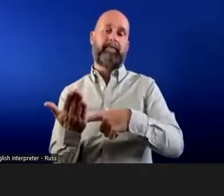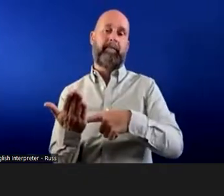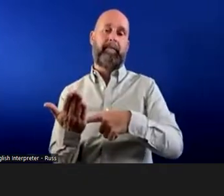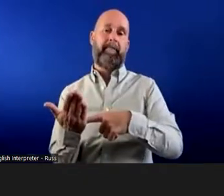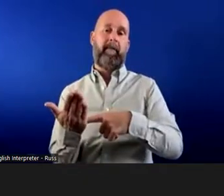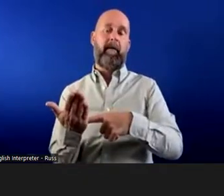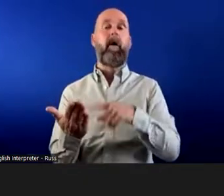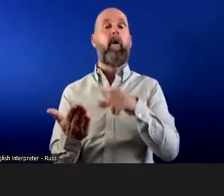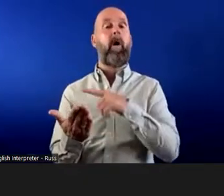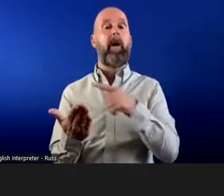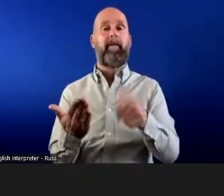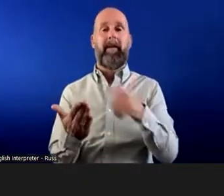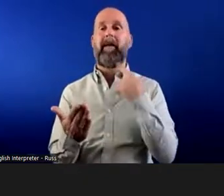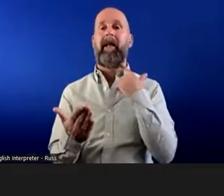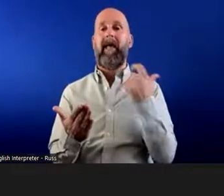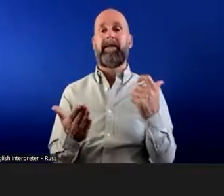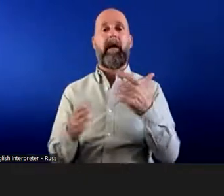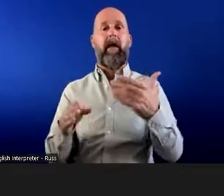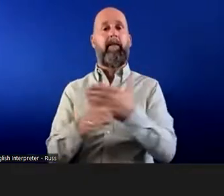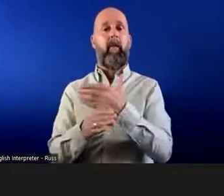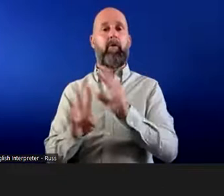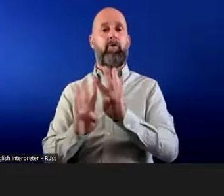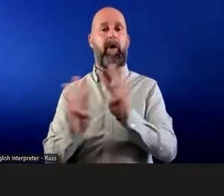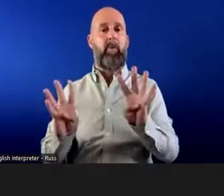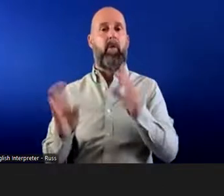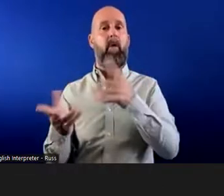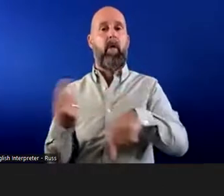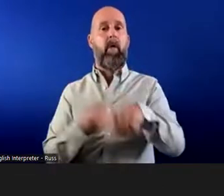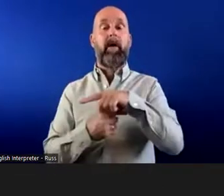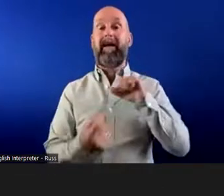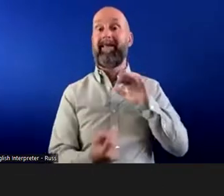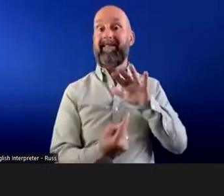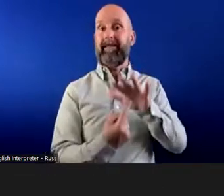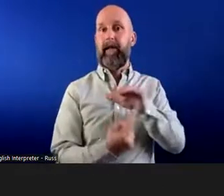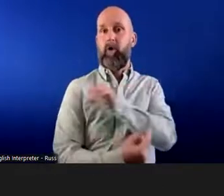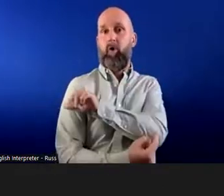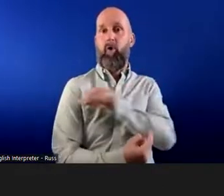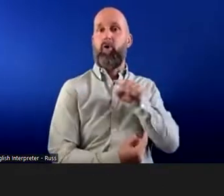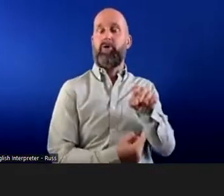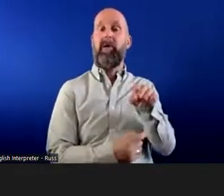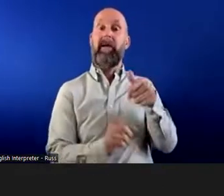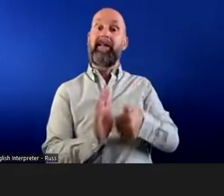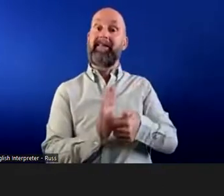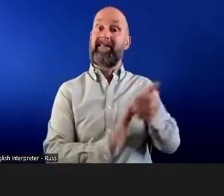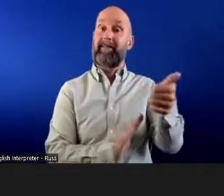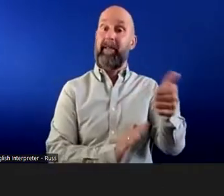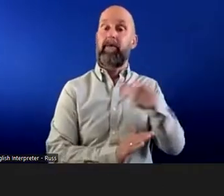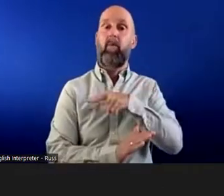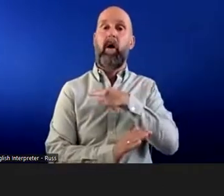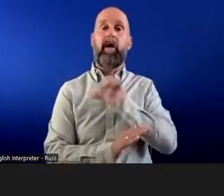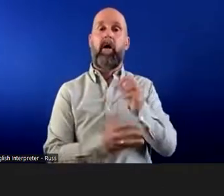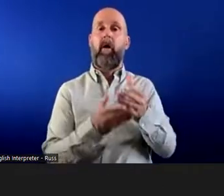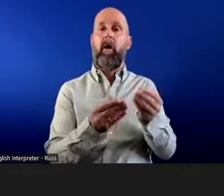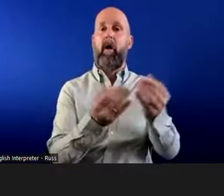was the Leicester Employment Tribune, they heard this case. It was a senior nurse and she was dismissed because of her unacceptable sickness